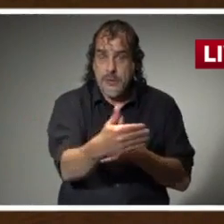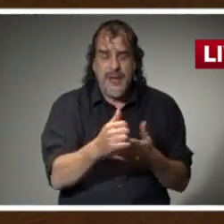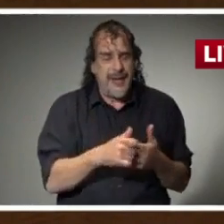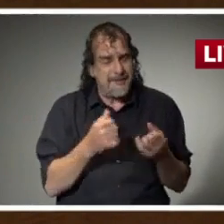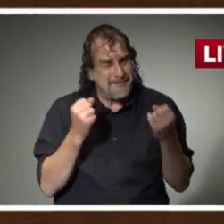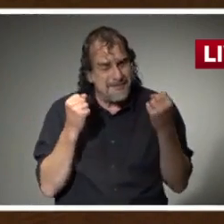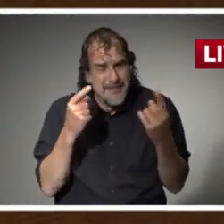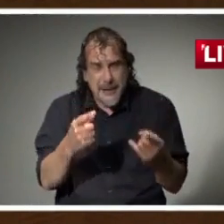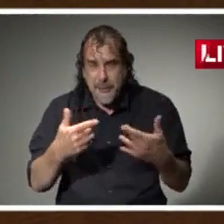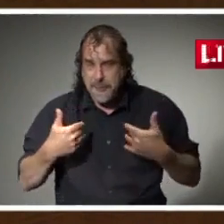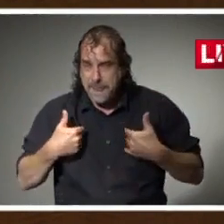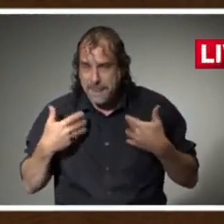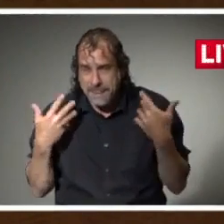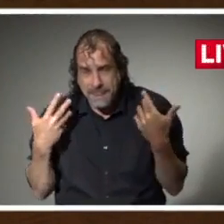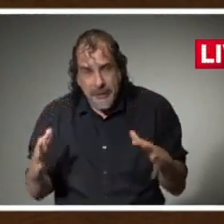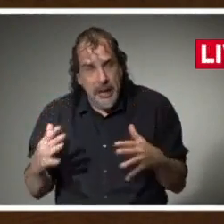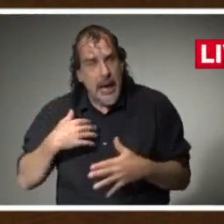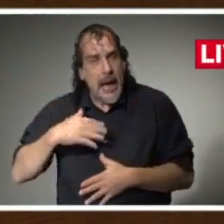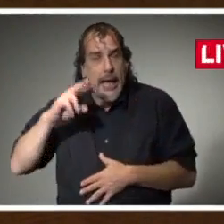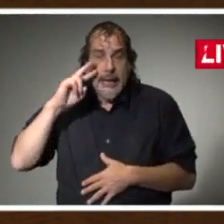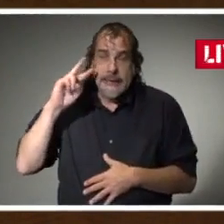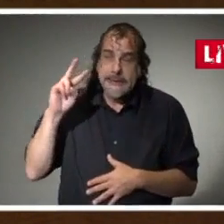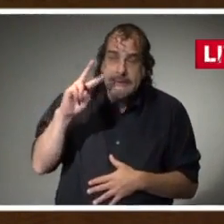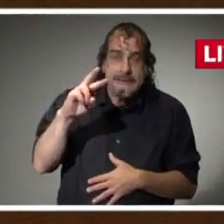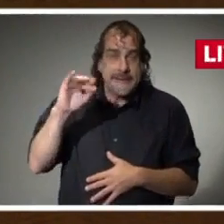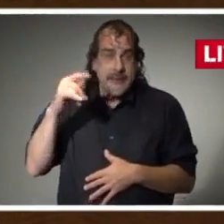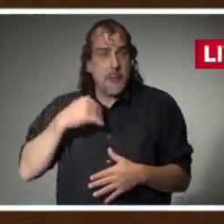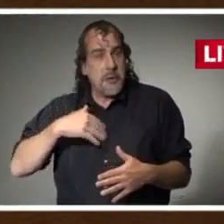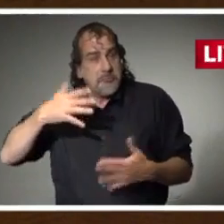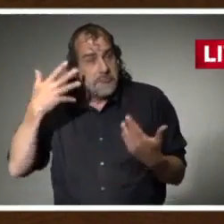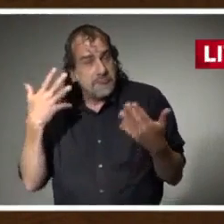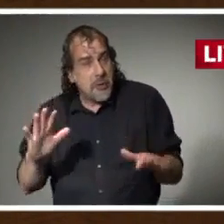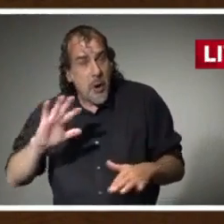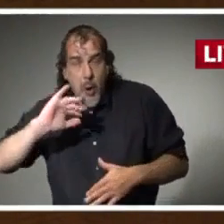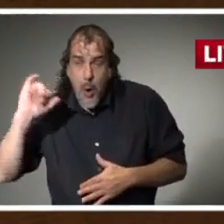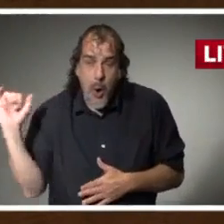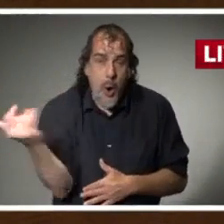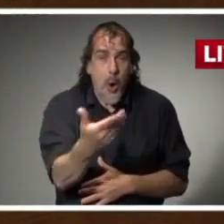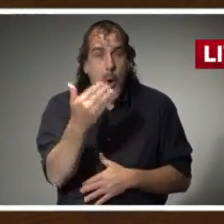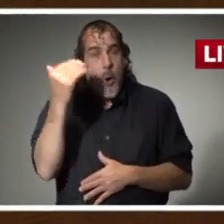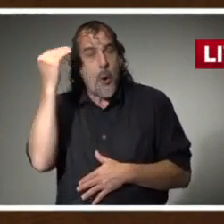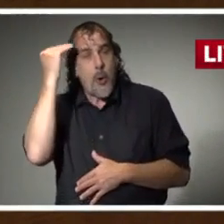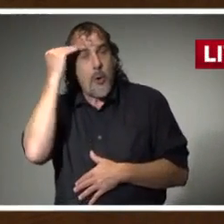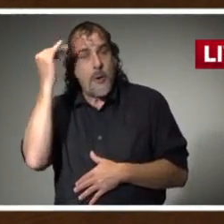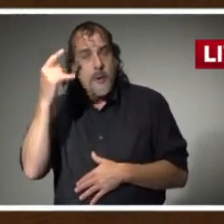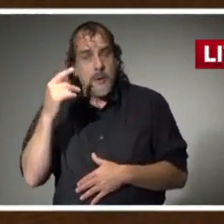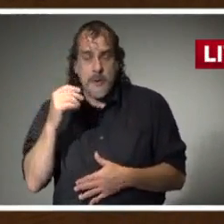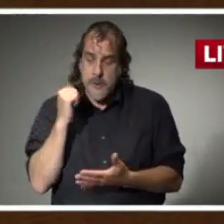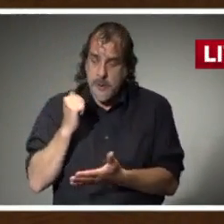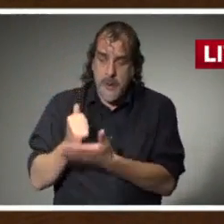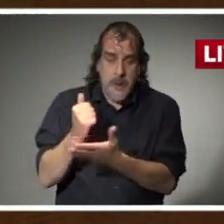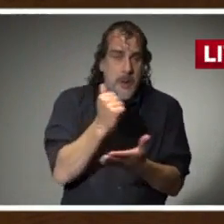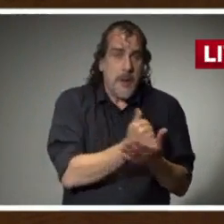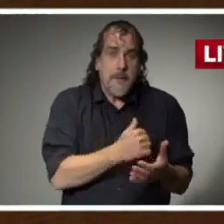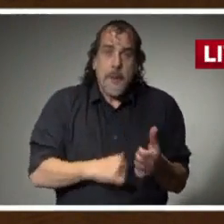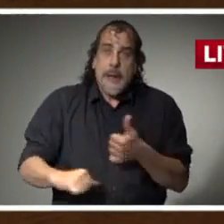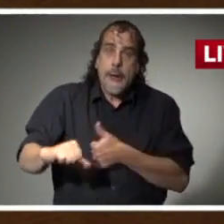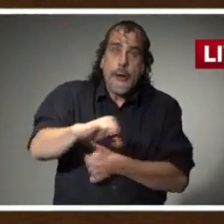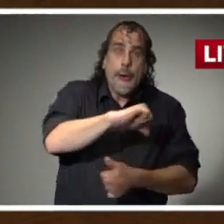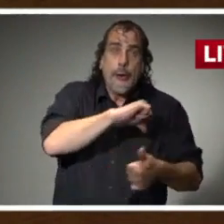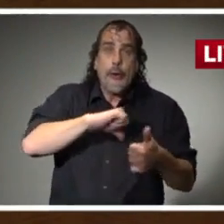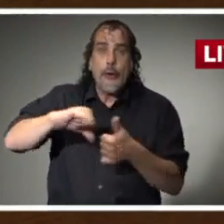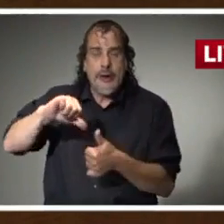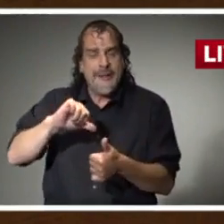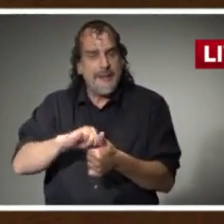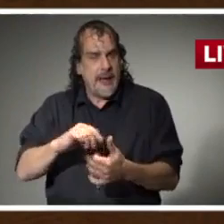that. I see it. We all see it. Mississippians are helping Mississippians. It